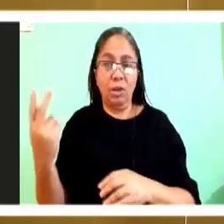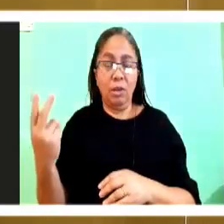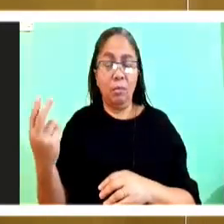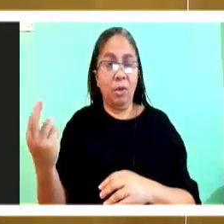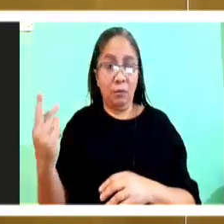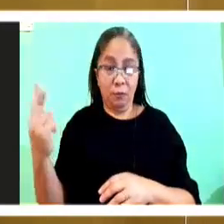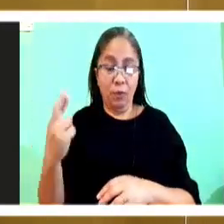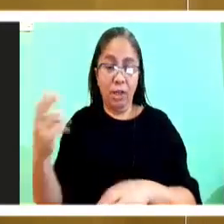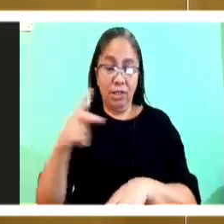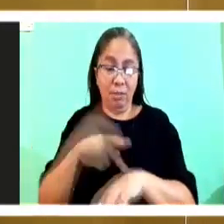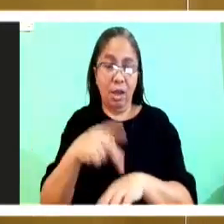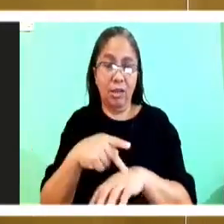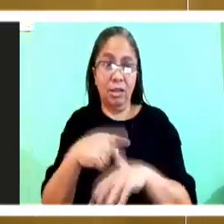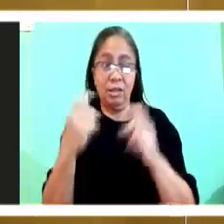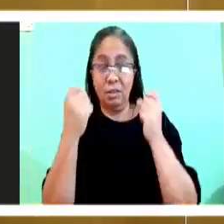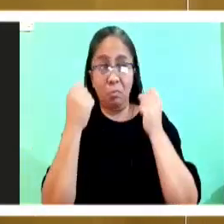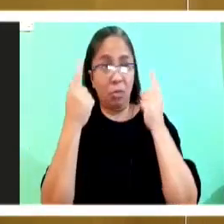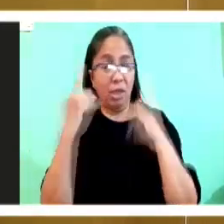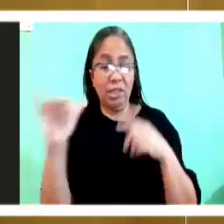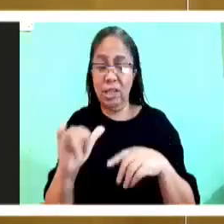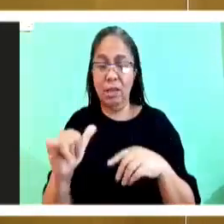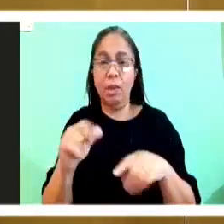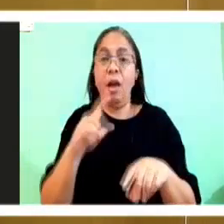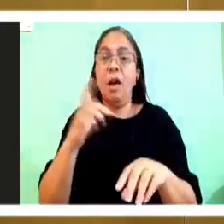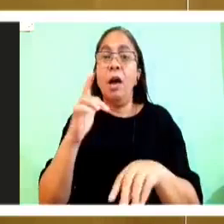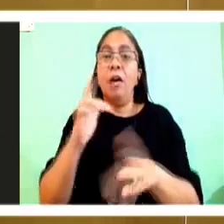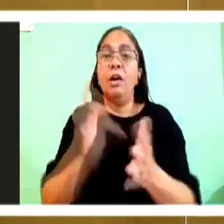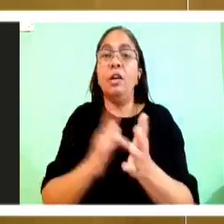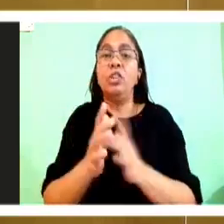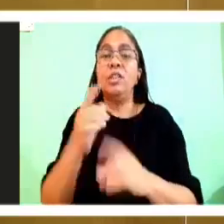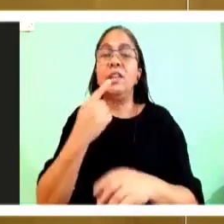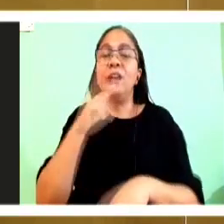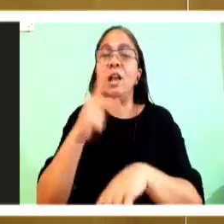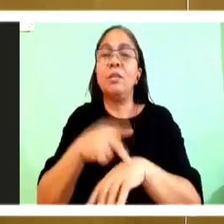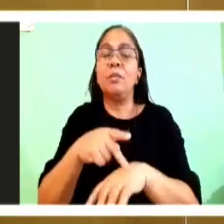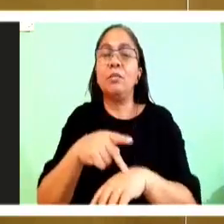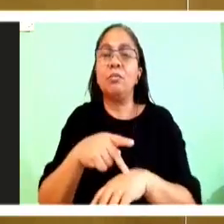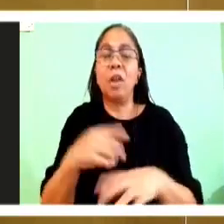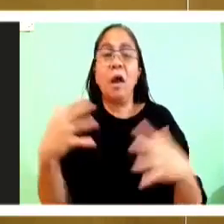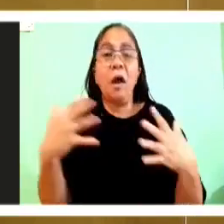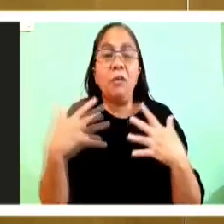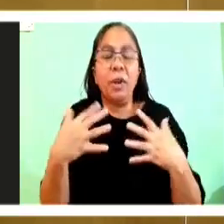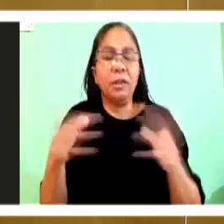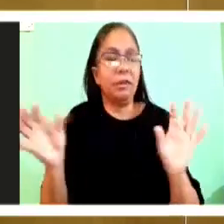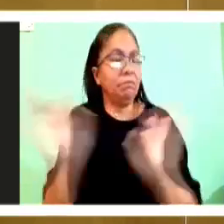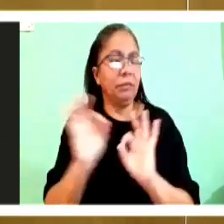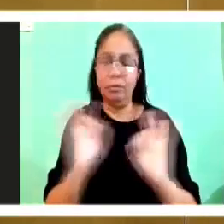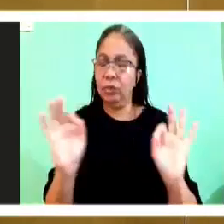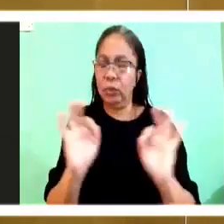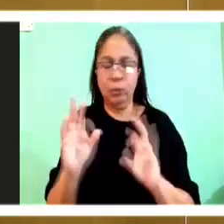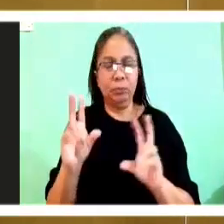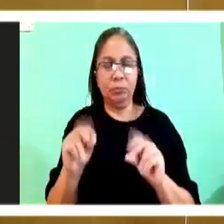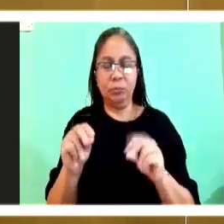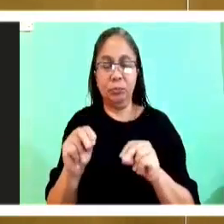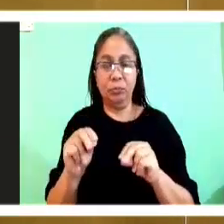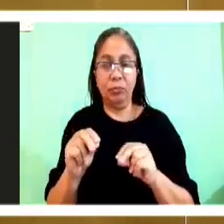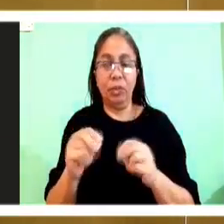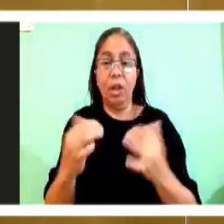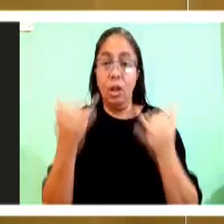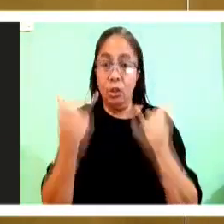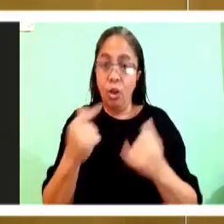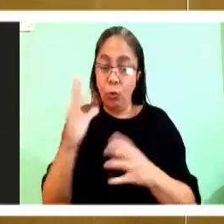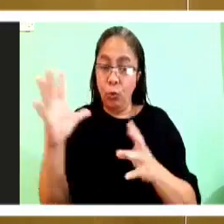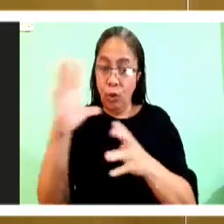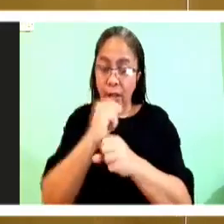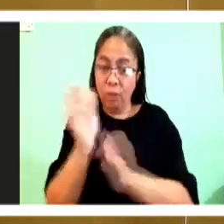But Jesus said to Simon, Do not be afraid. From now on, it is men you will